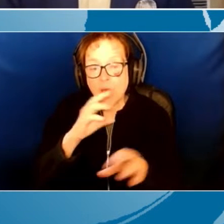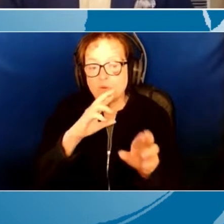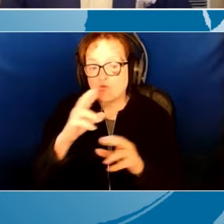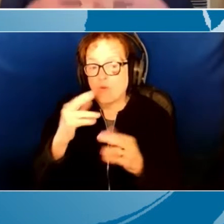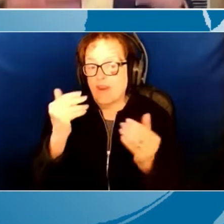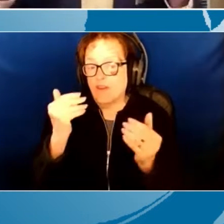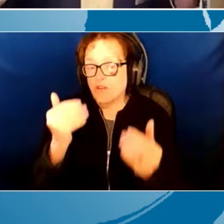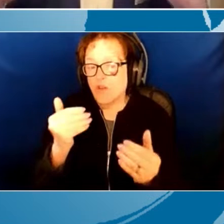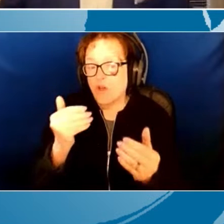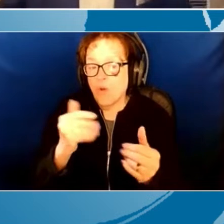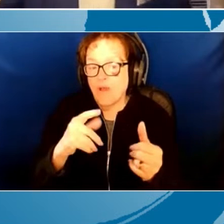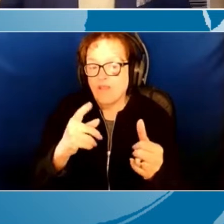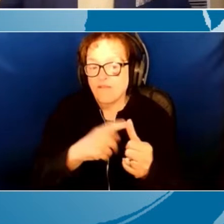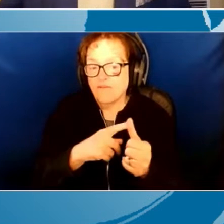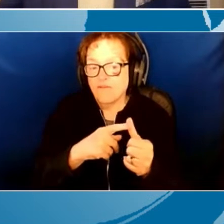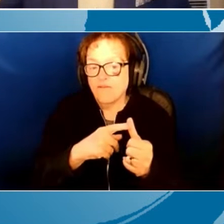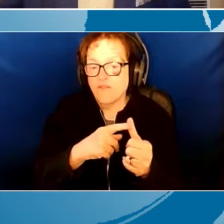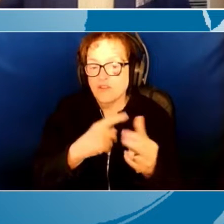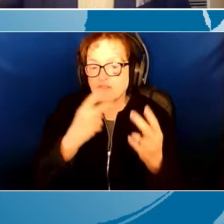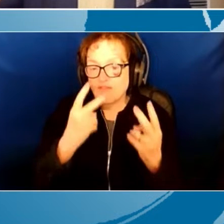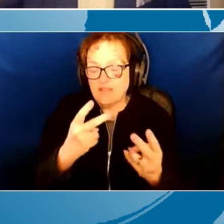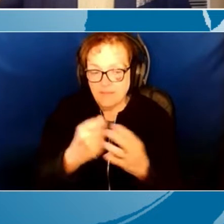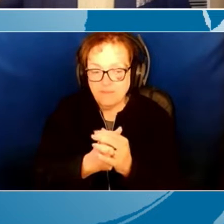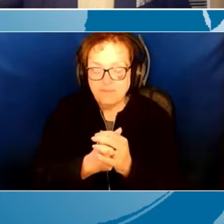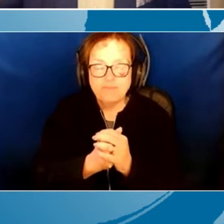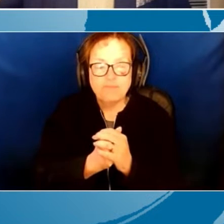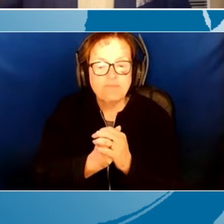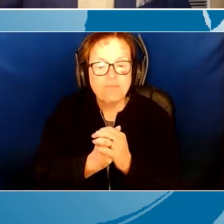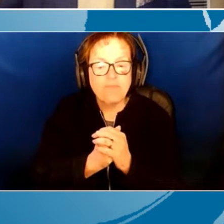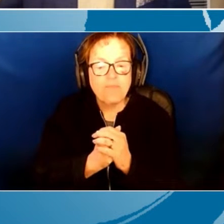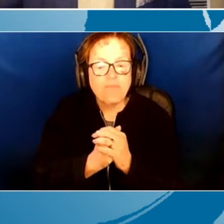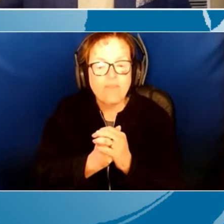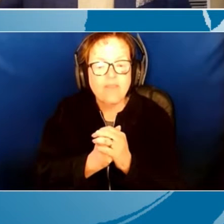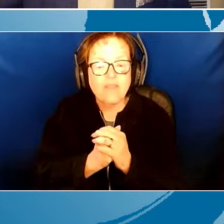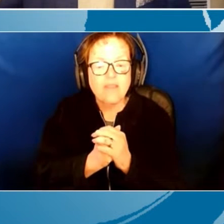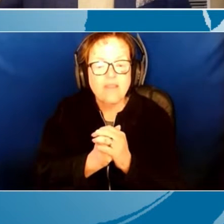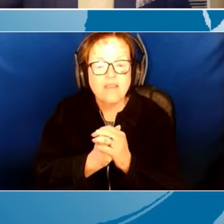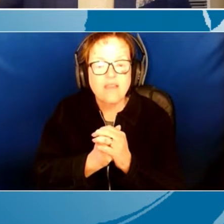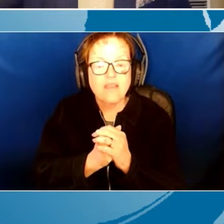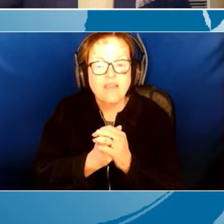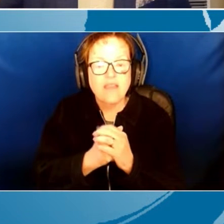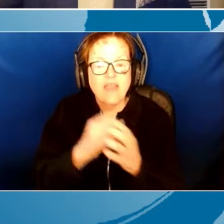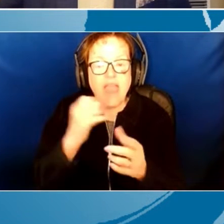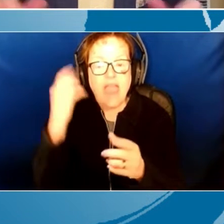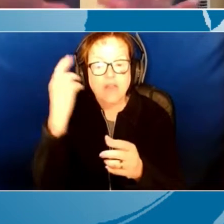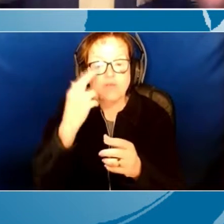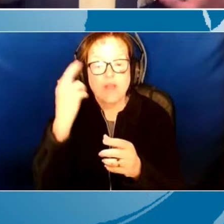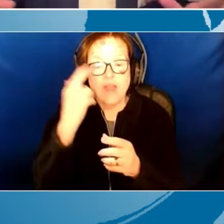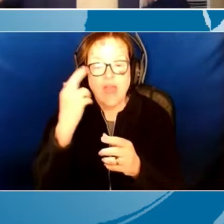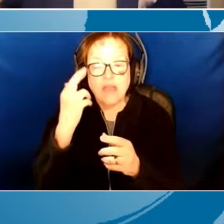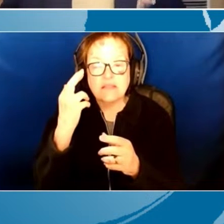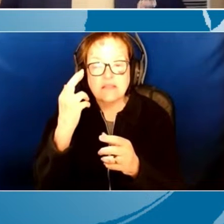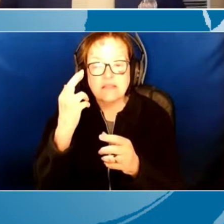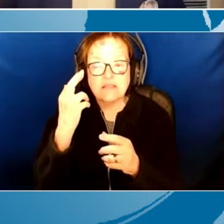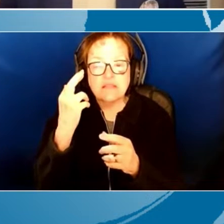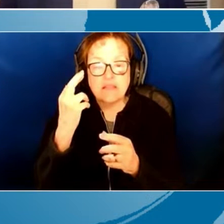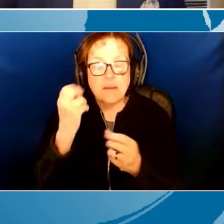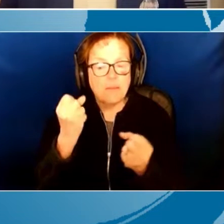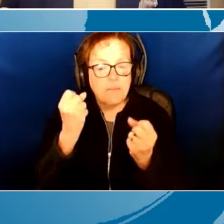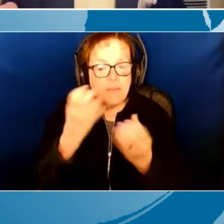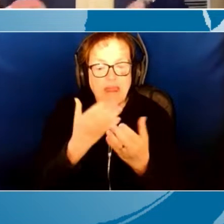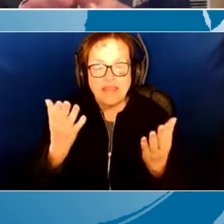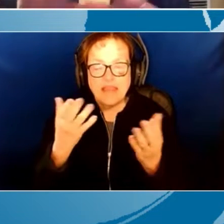home visit. And so I got to my visit, and I realized that there was a lot of things happening.